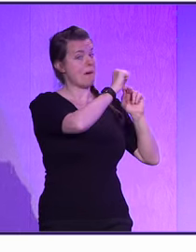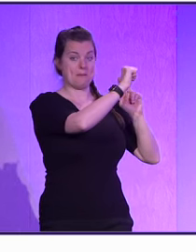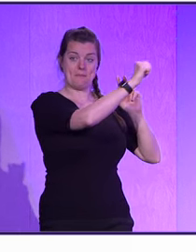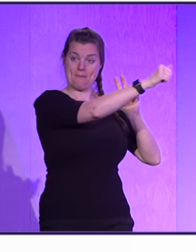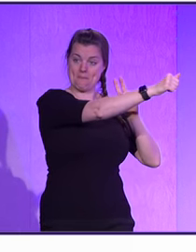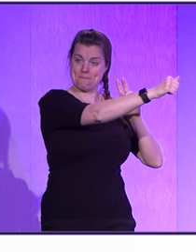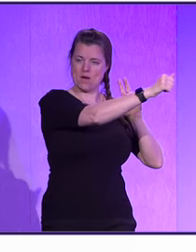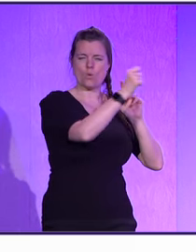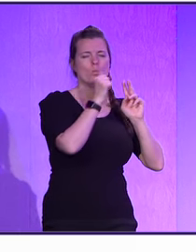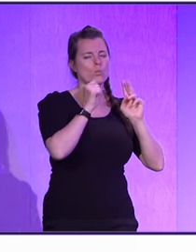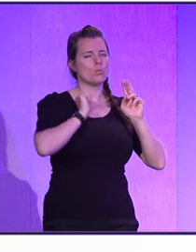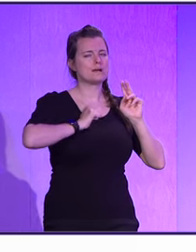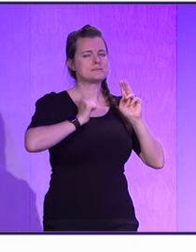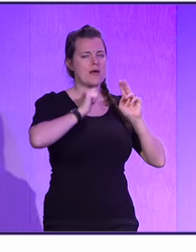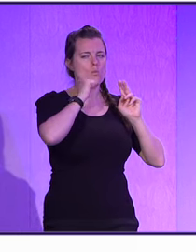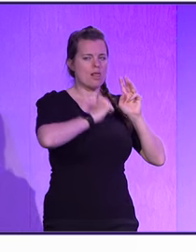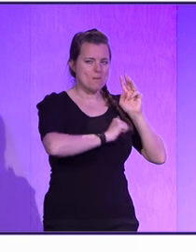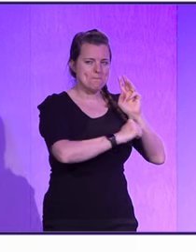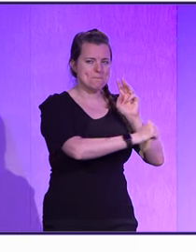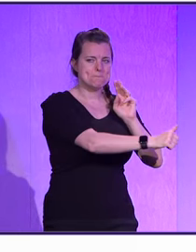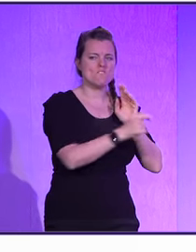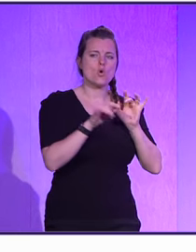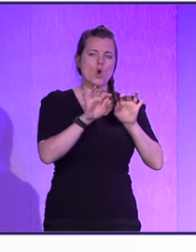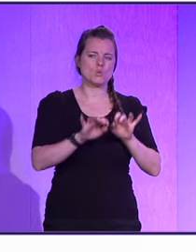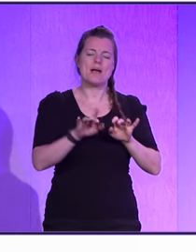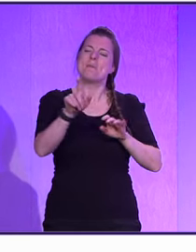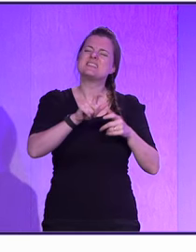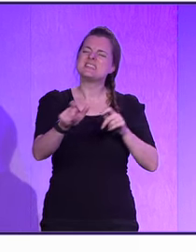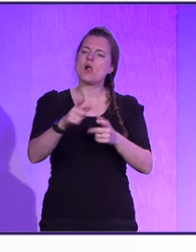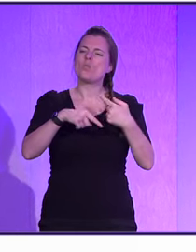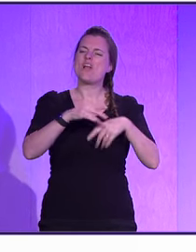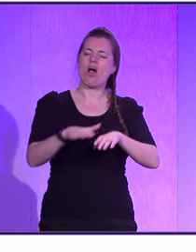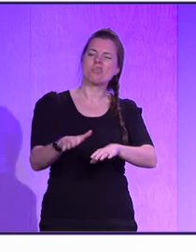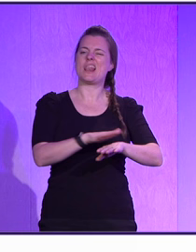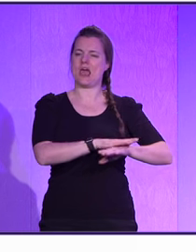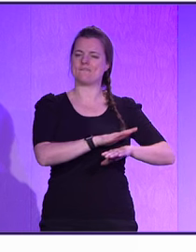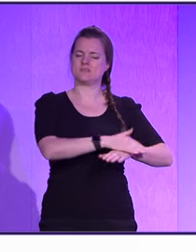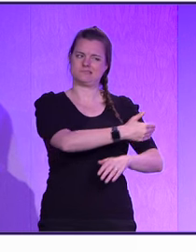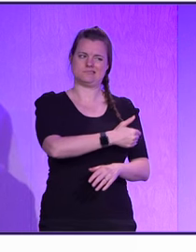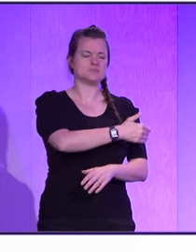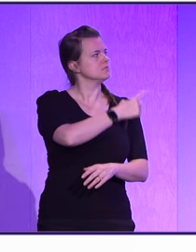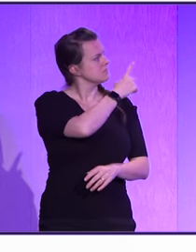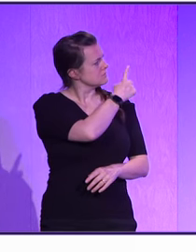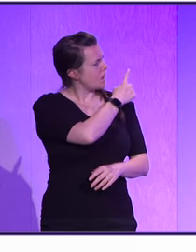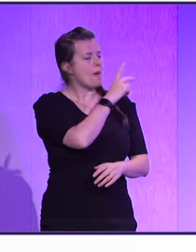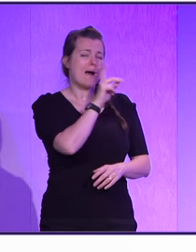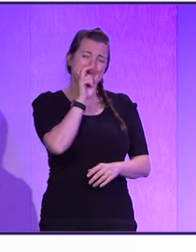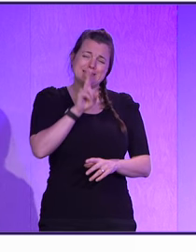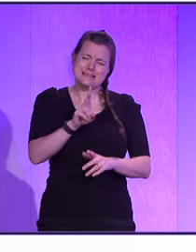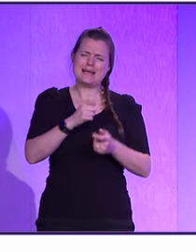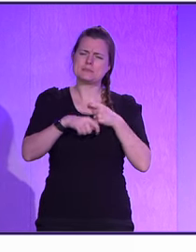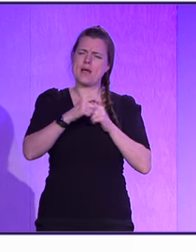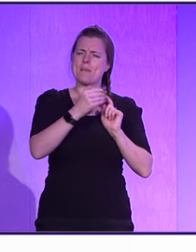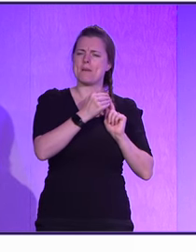progression, I think we're going to go and see in the coding. We're still a little bit more on the left, but I can see how it's moving